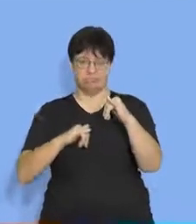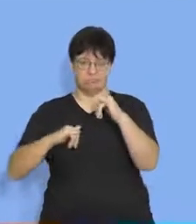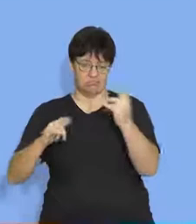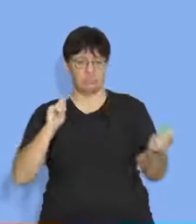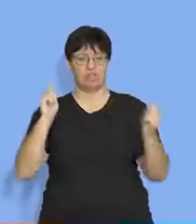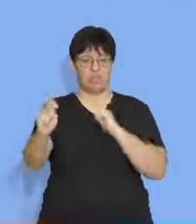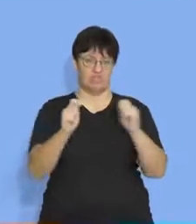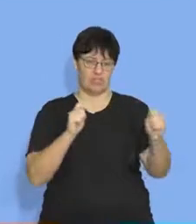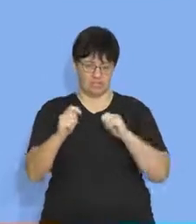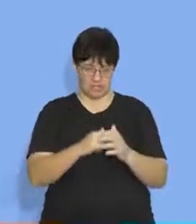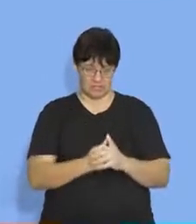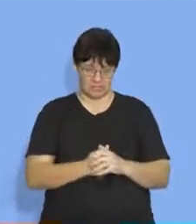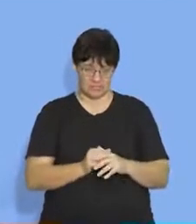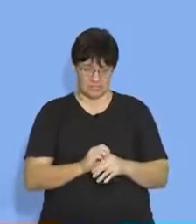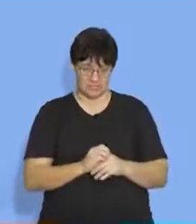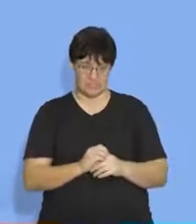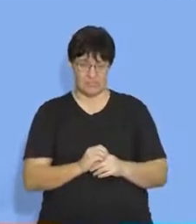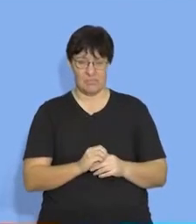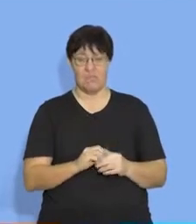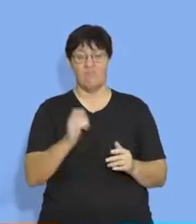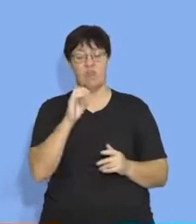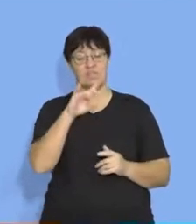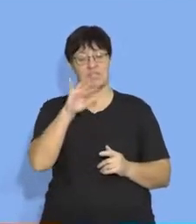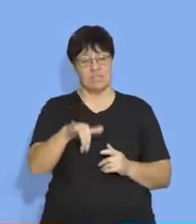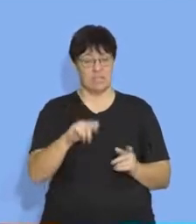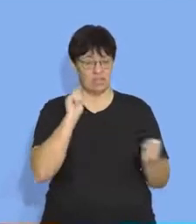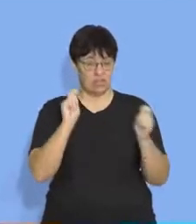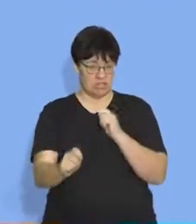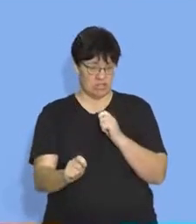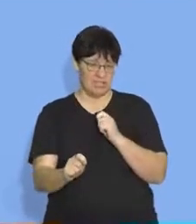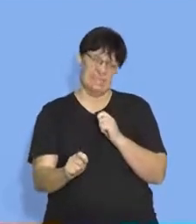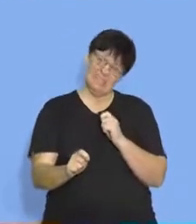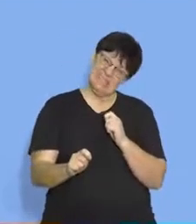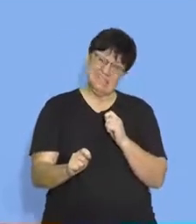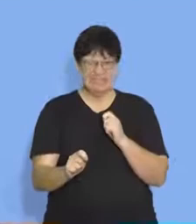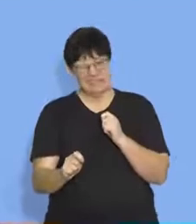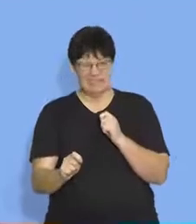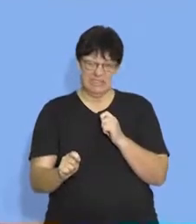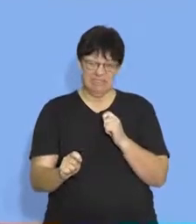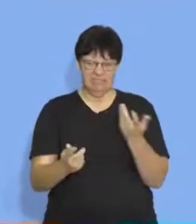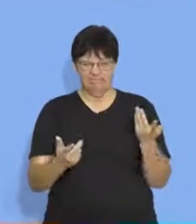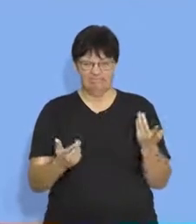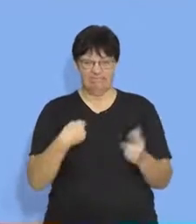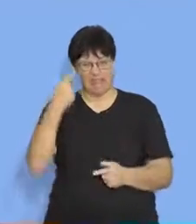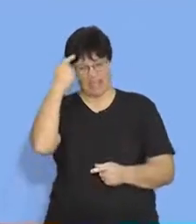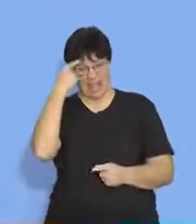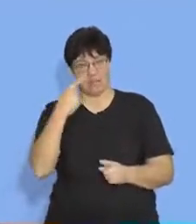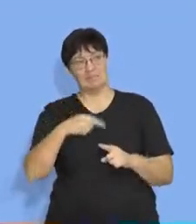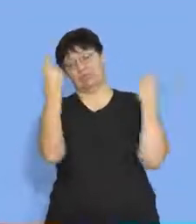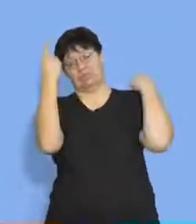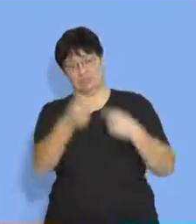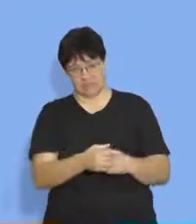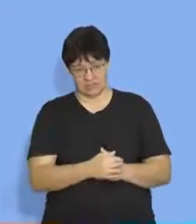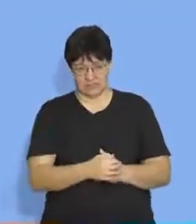changing. And how velocity changes can be, it's not quite what we think. It's not just about